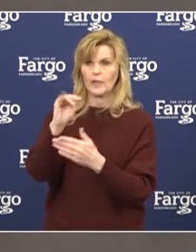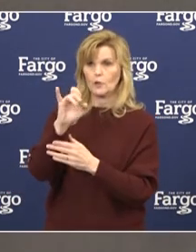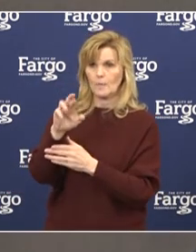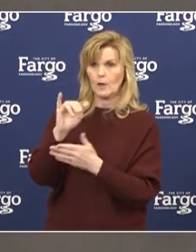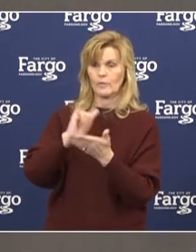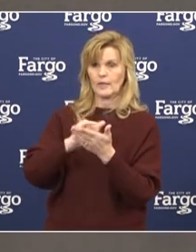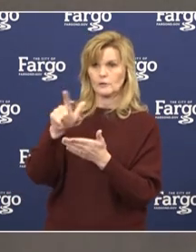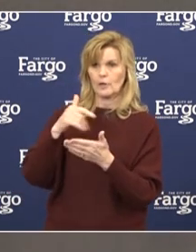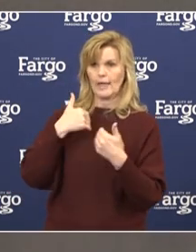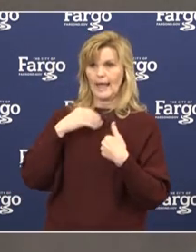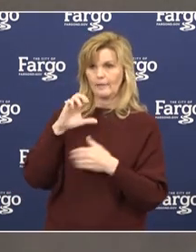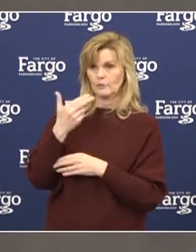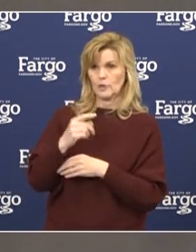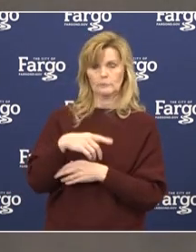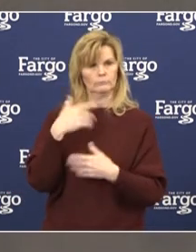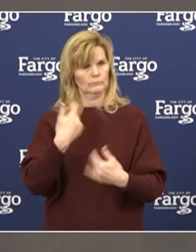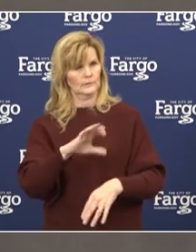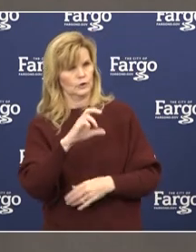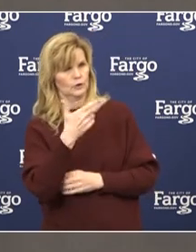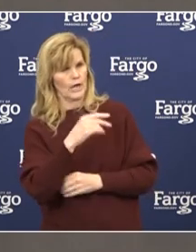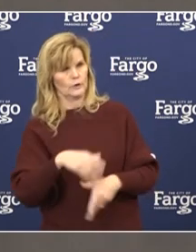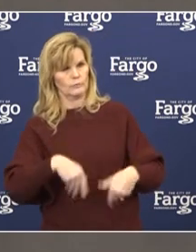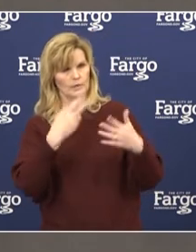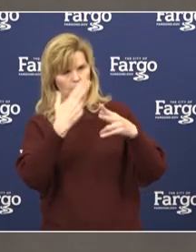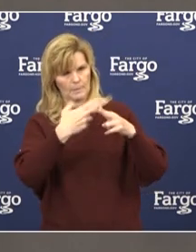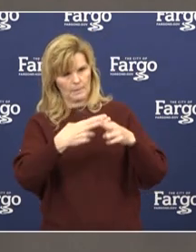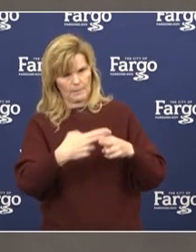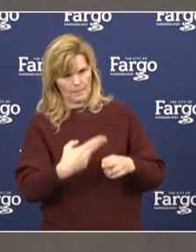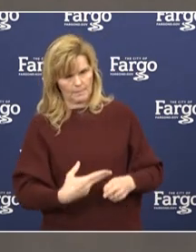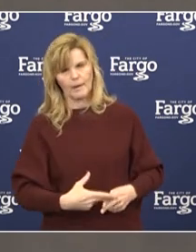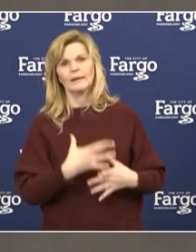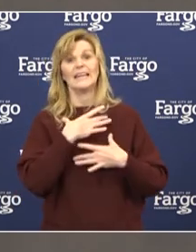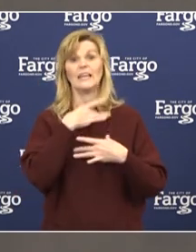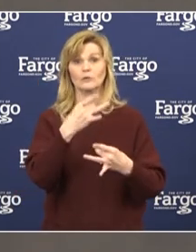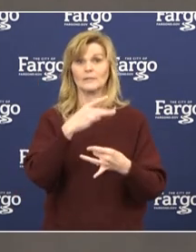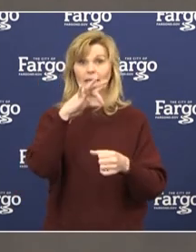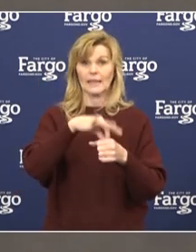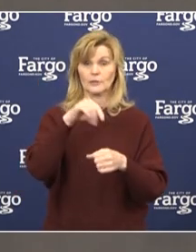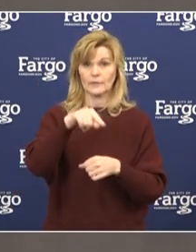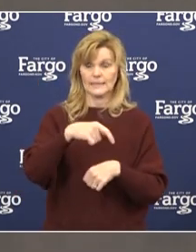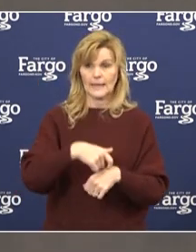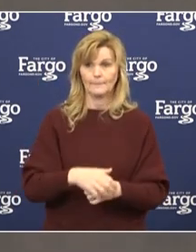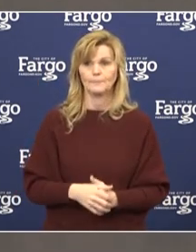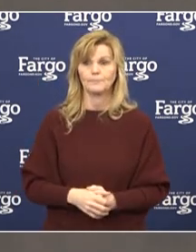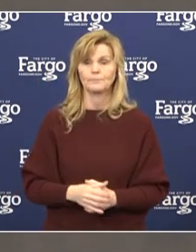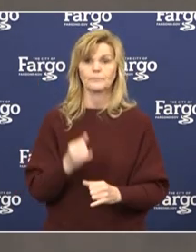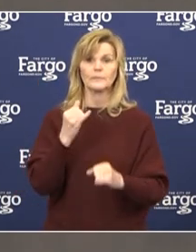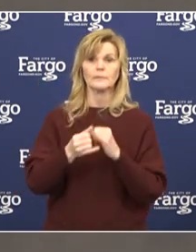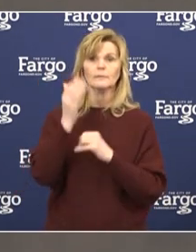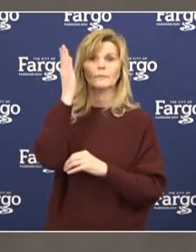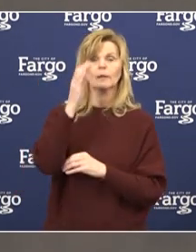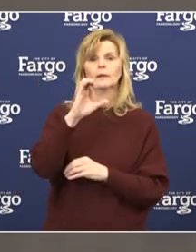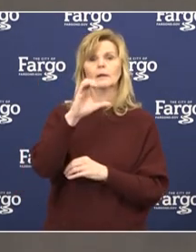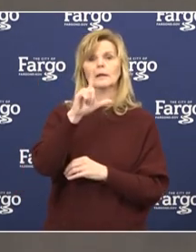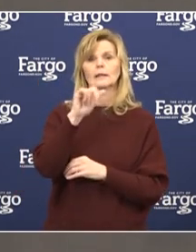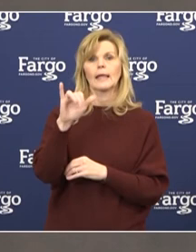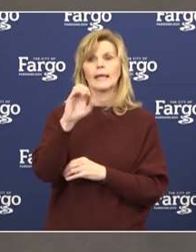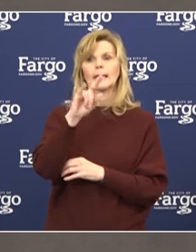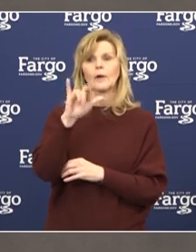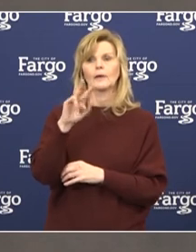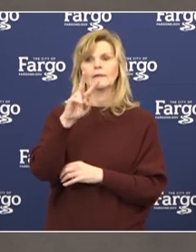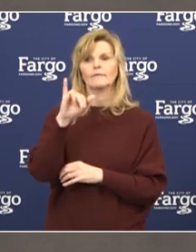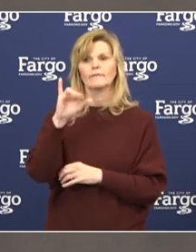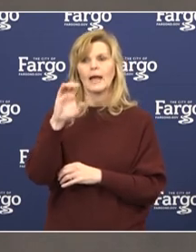you, Chad. You brought out quite a few things that came out there. going be an interesting election this time. Our last speaker is Clay County Commissioner or Vice Chair